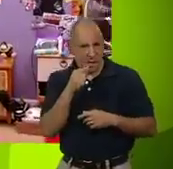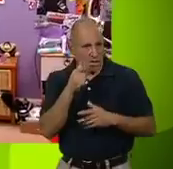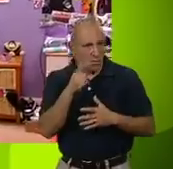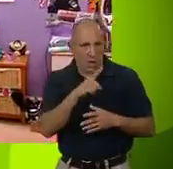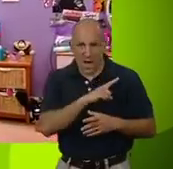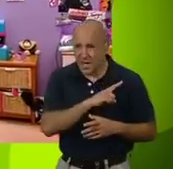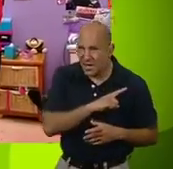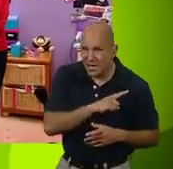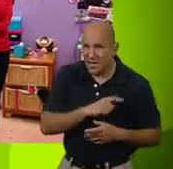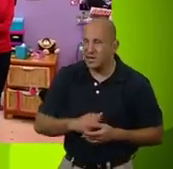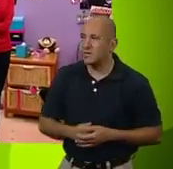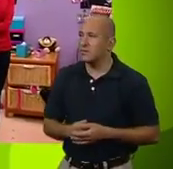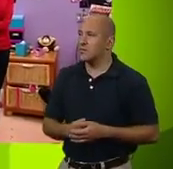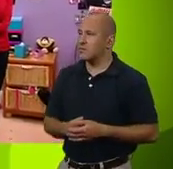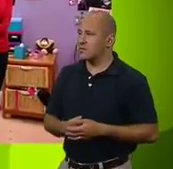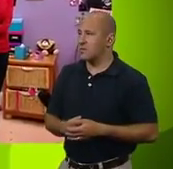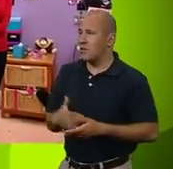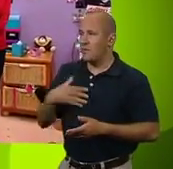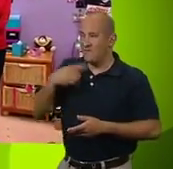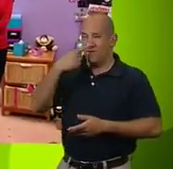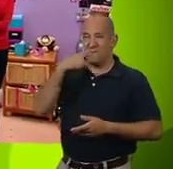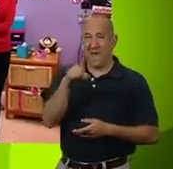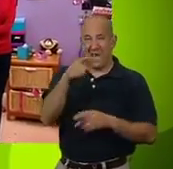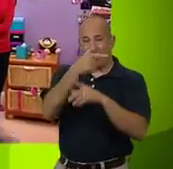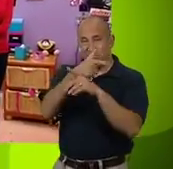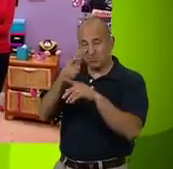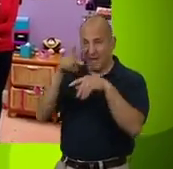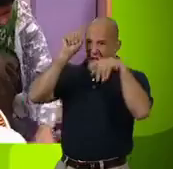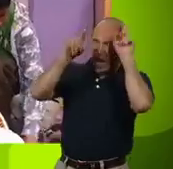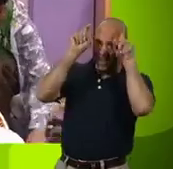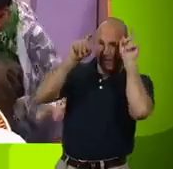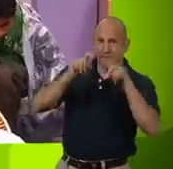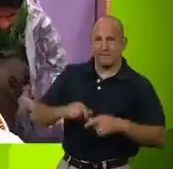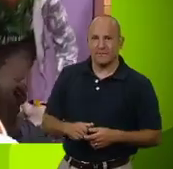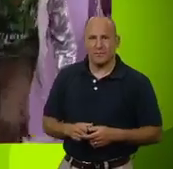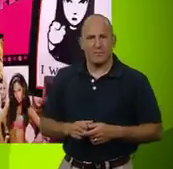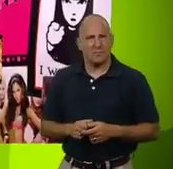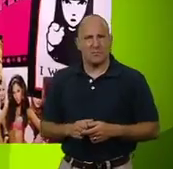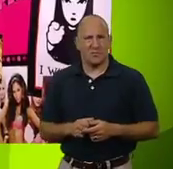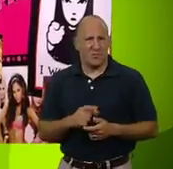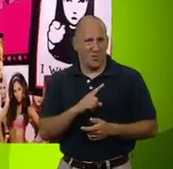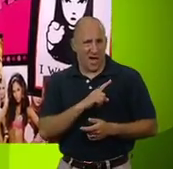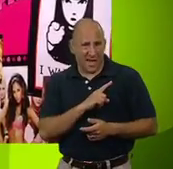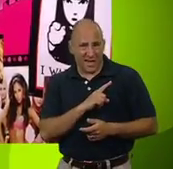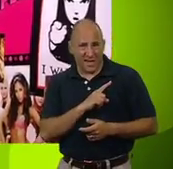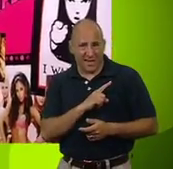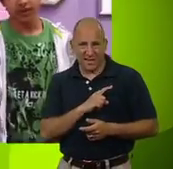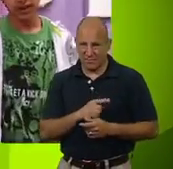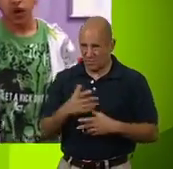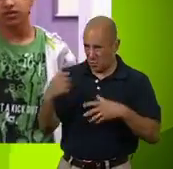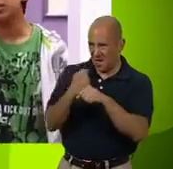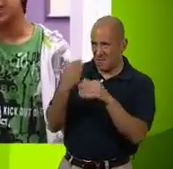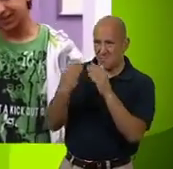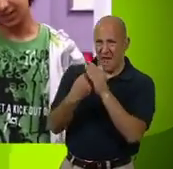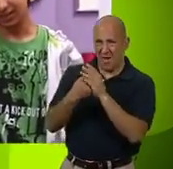Why do you need Danny's video camera? We're going to fake a close encounter with an extraterrestrial. And why are you going to do that? To win a lot of